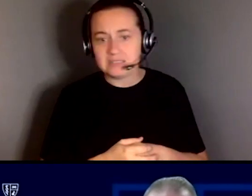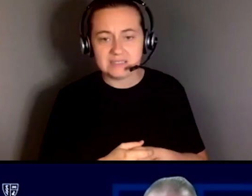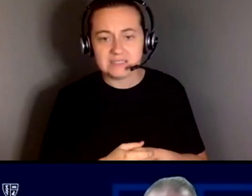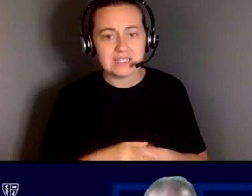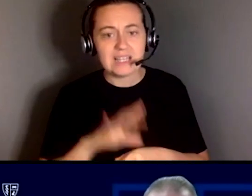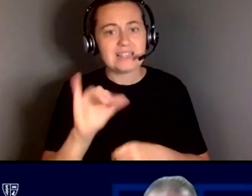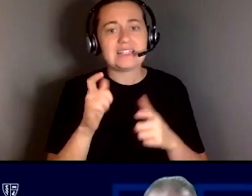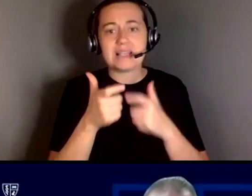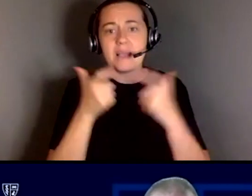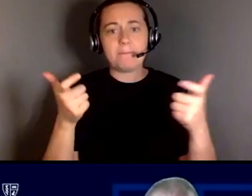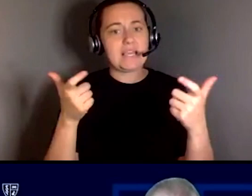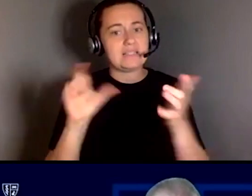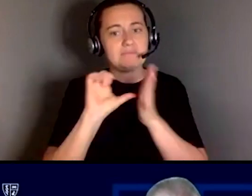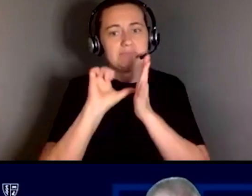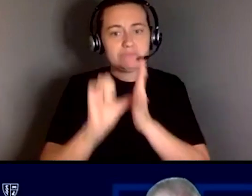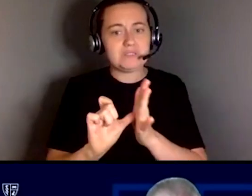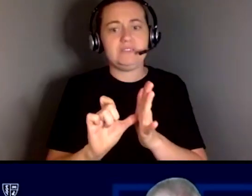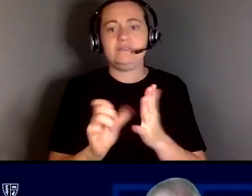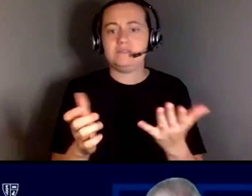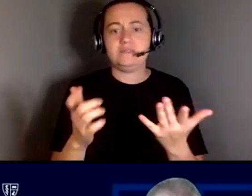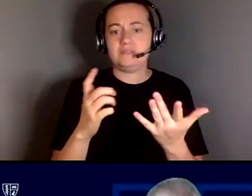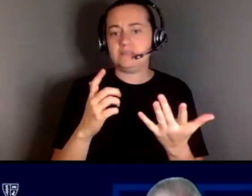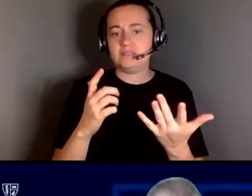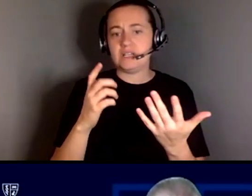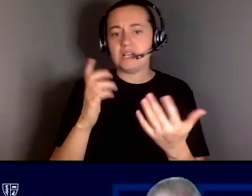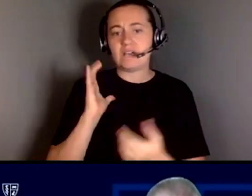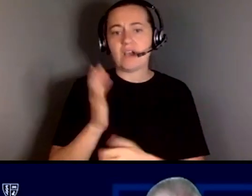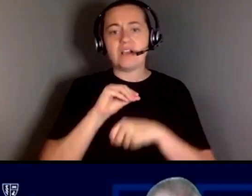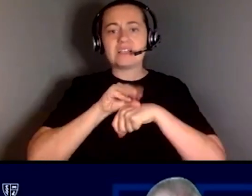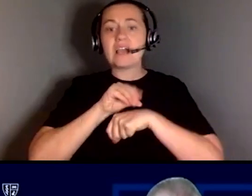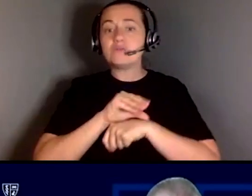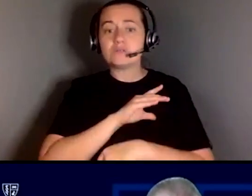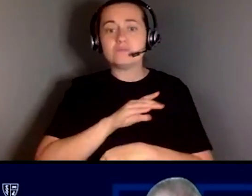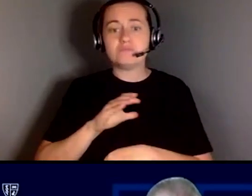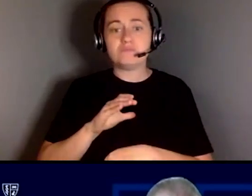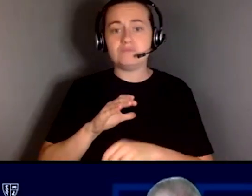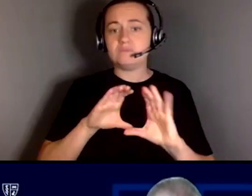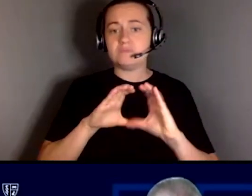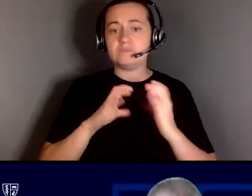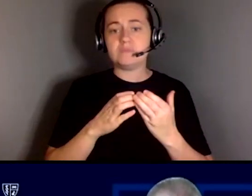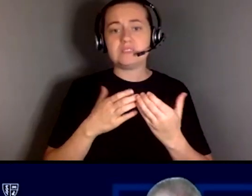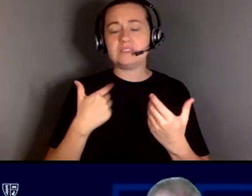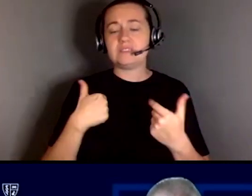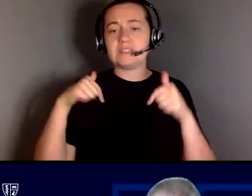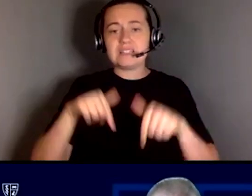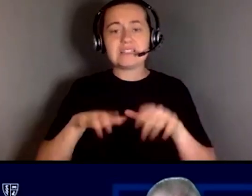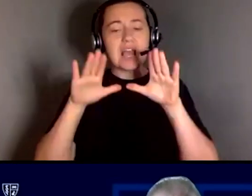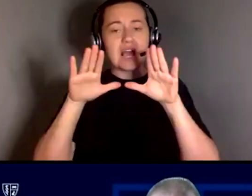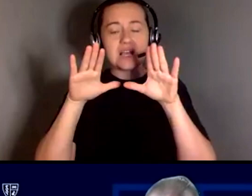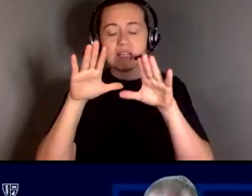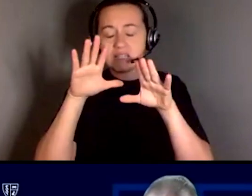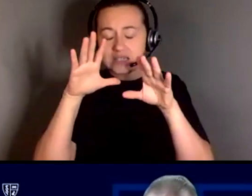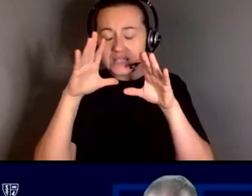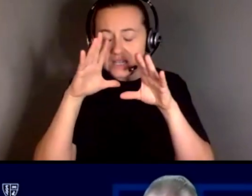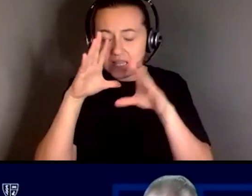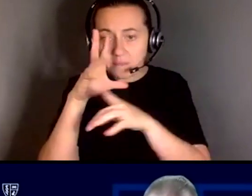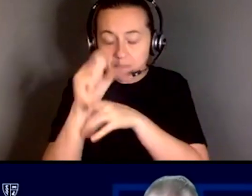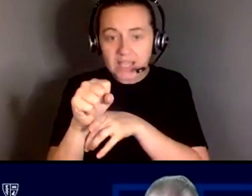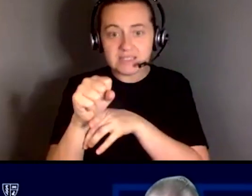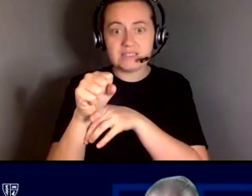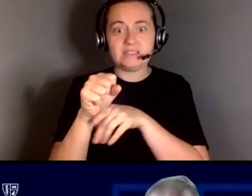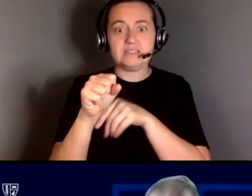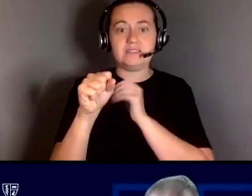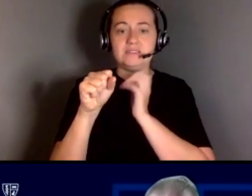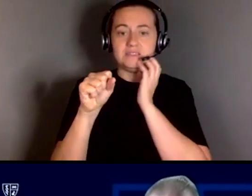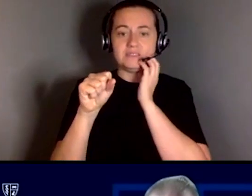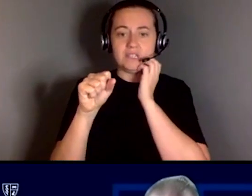developmental disabilities planning council just released this absolutely incredible documentary, which I highly recommend. Ben,